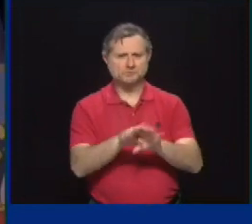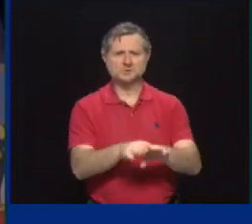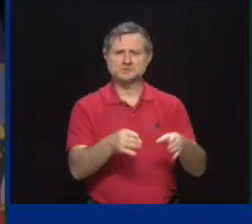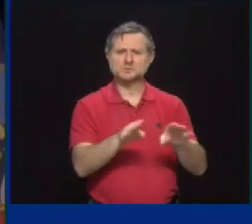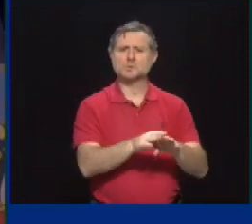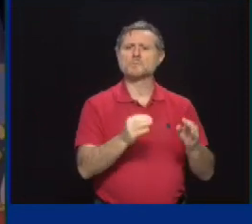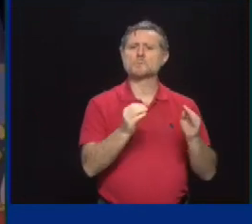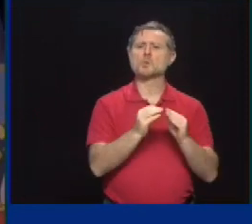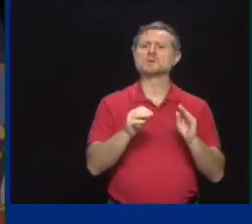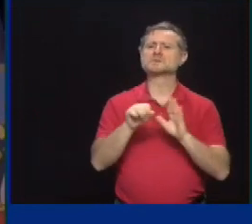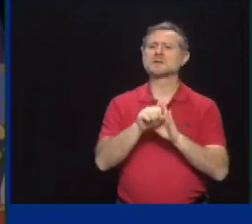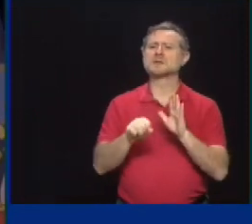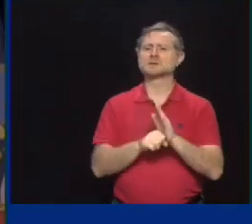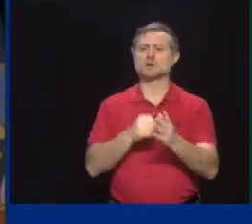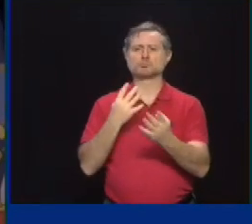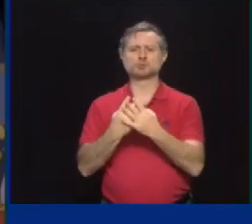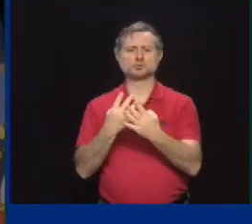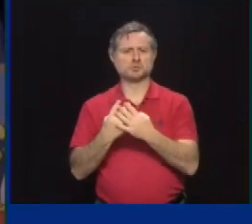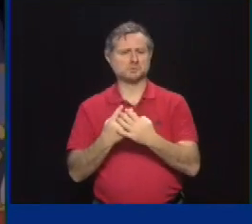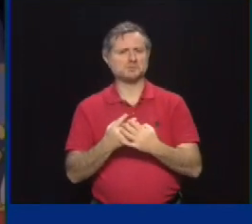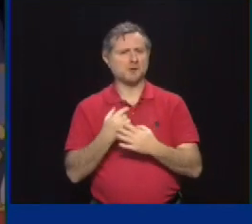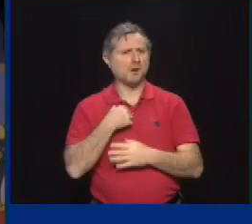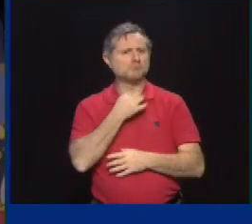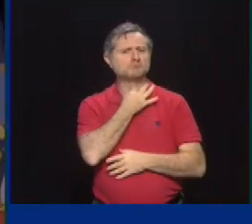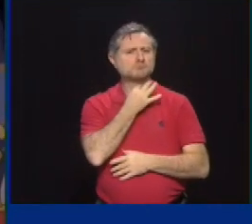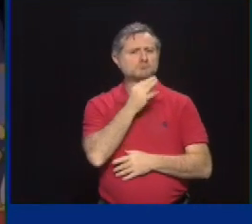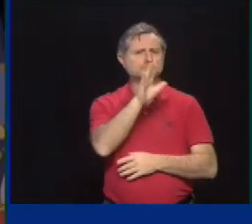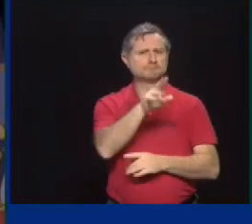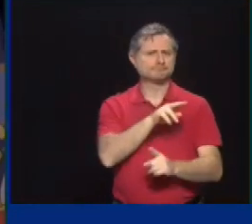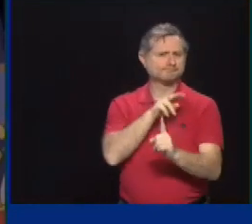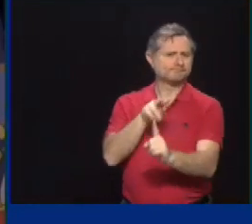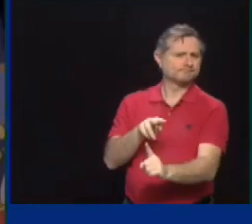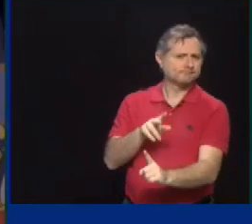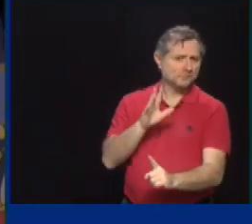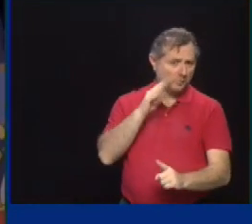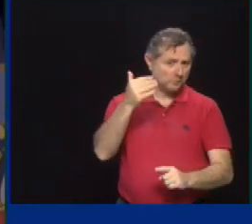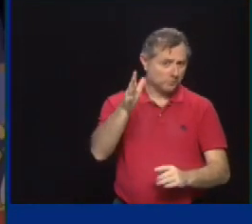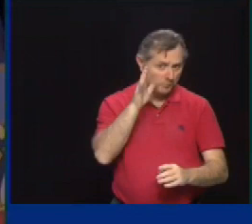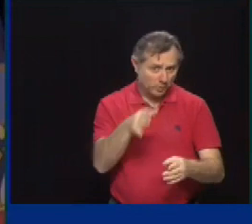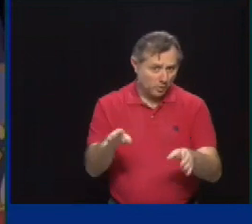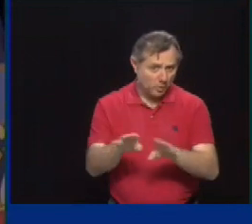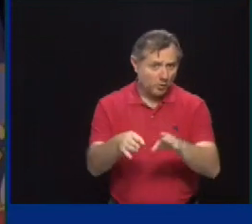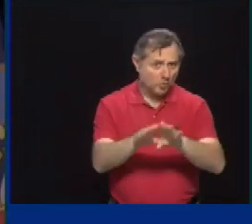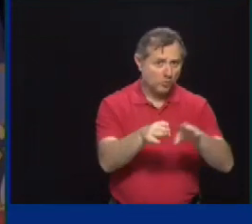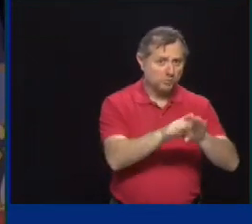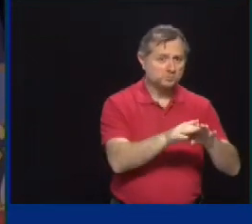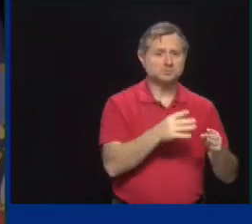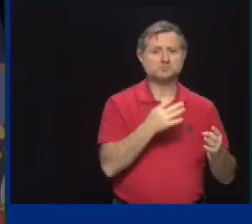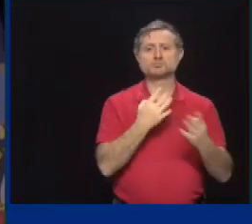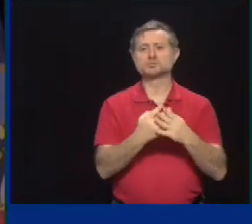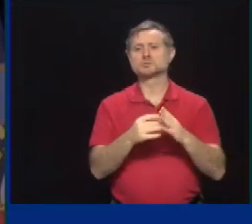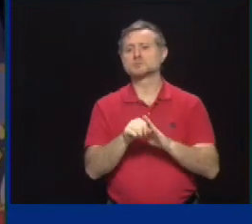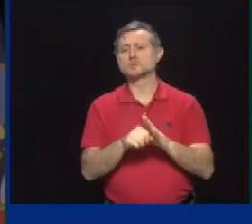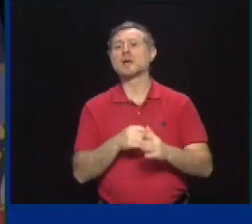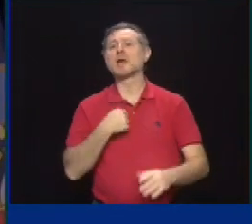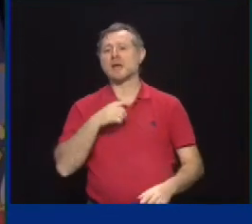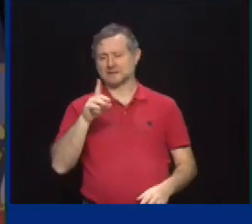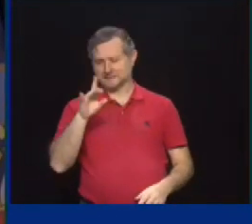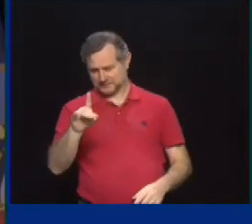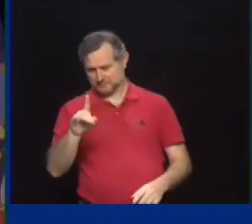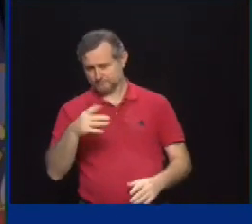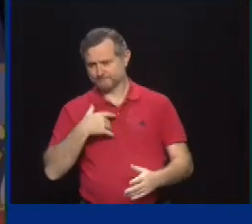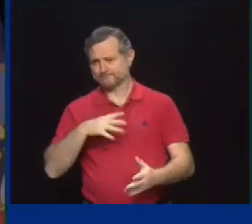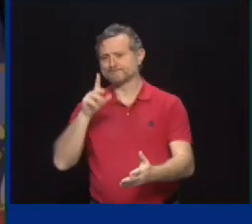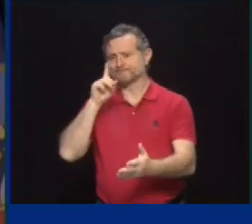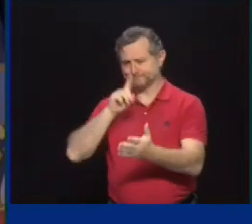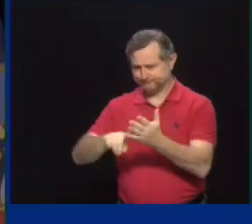closures on the table? I did an analysis of the capacity and the occupancy of our state prisons on